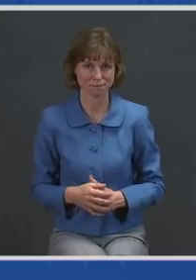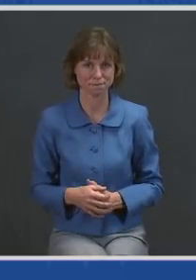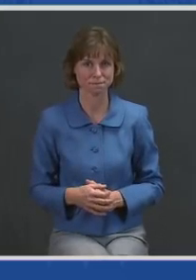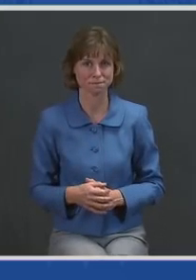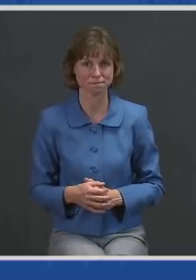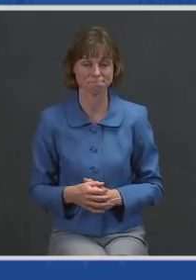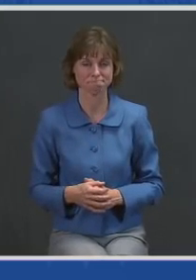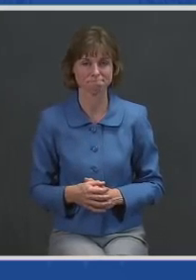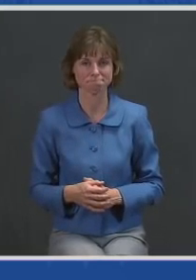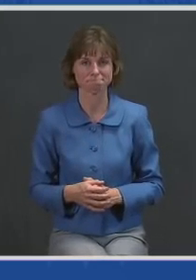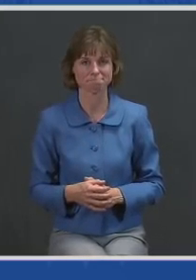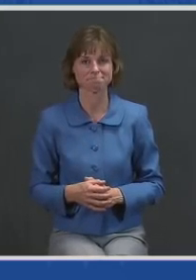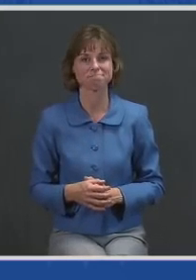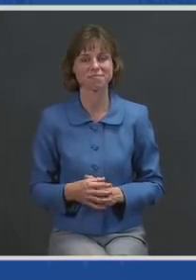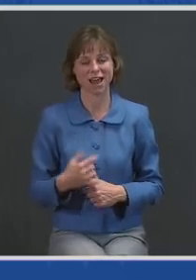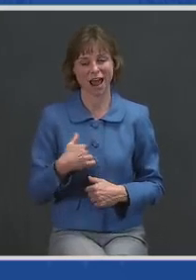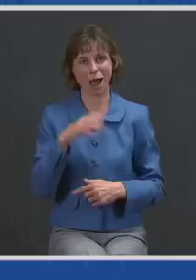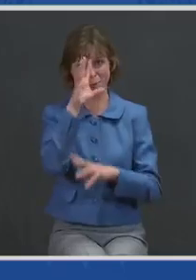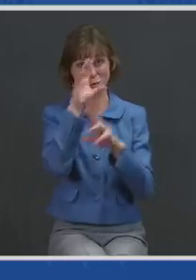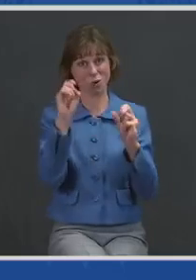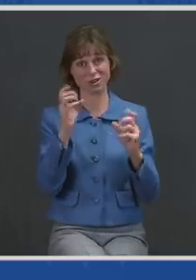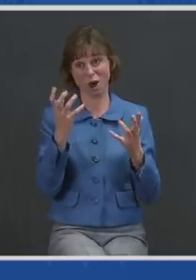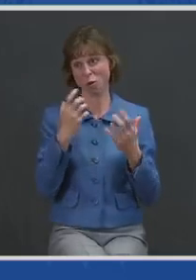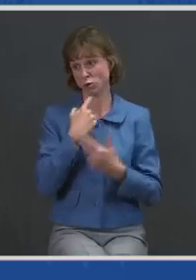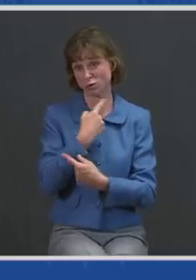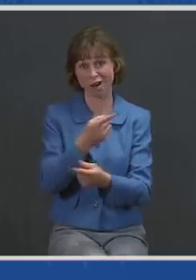And I have to say, as your President, I'm grateful to you.